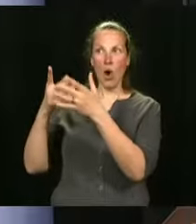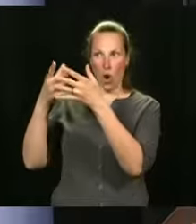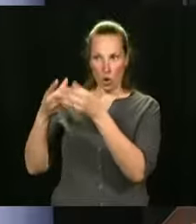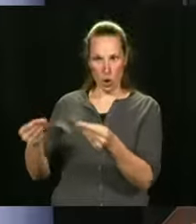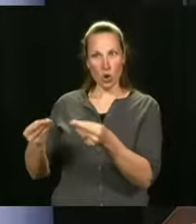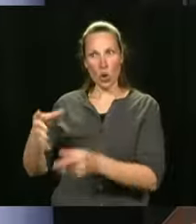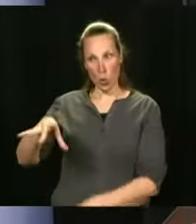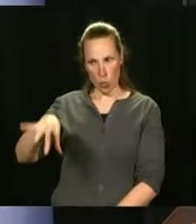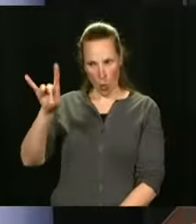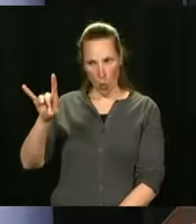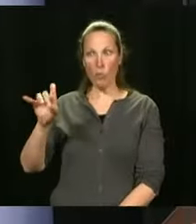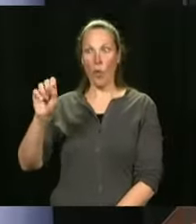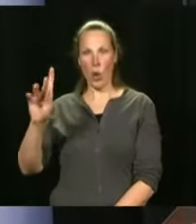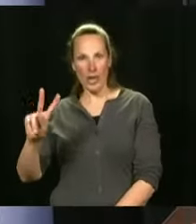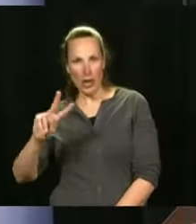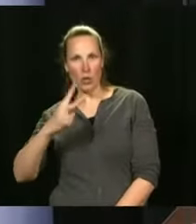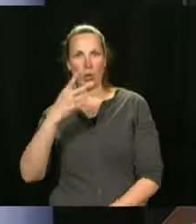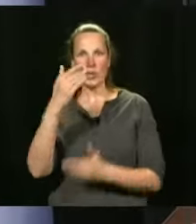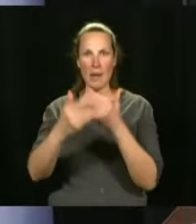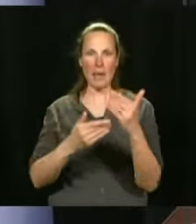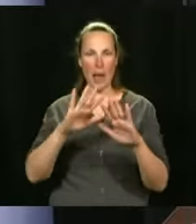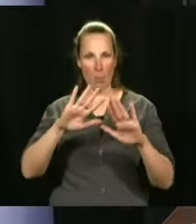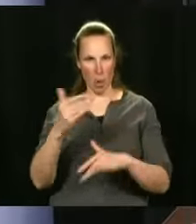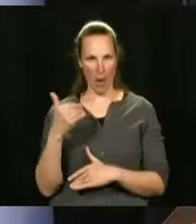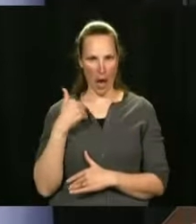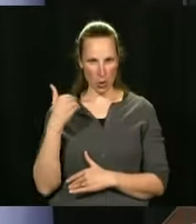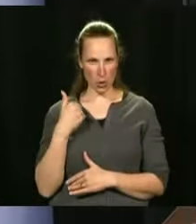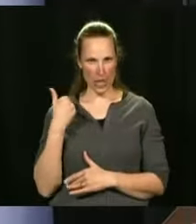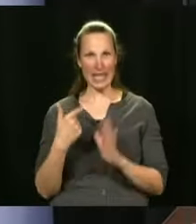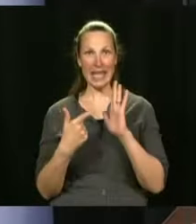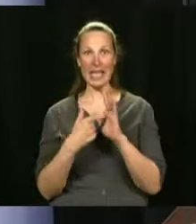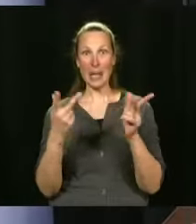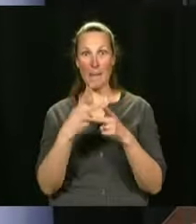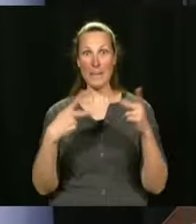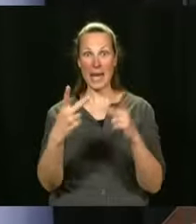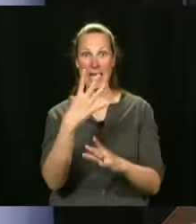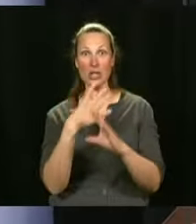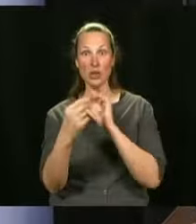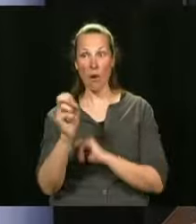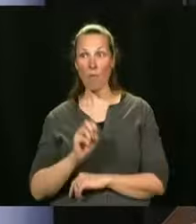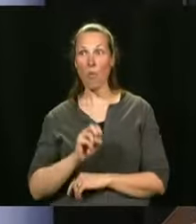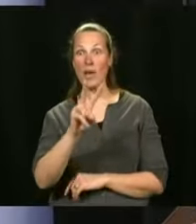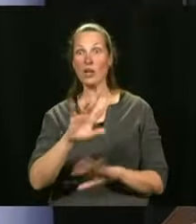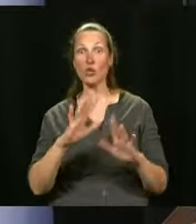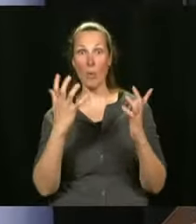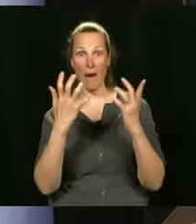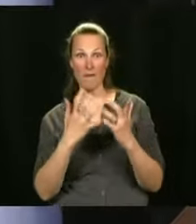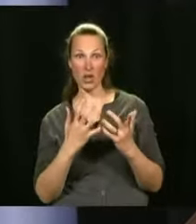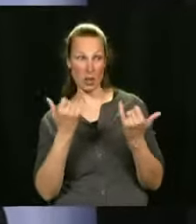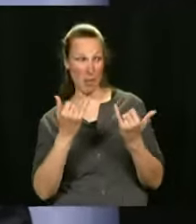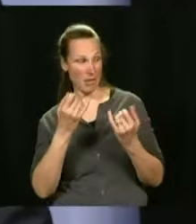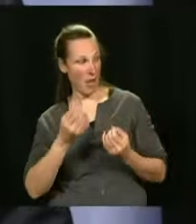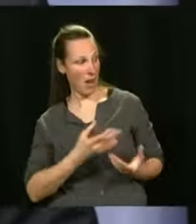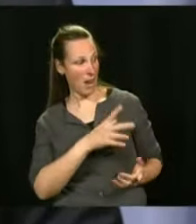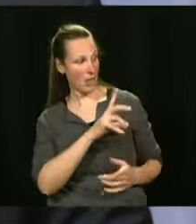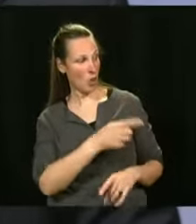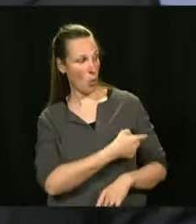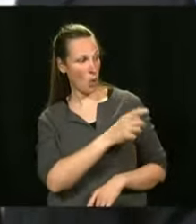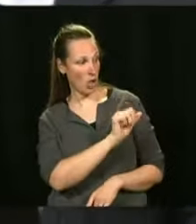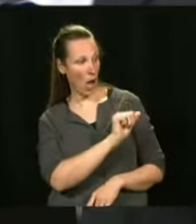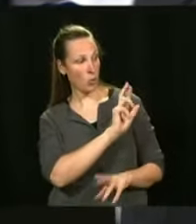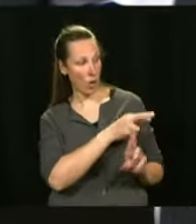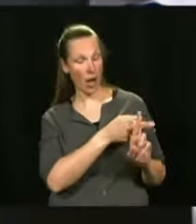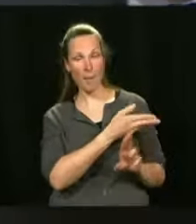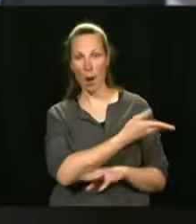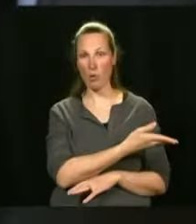can then see the use of this for travel abroad. So I will let Dr. Arruda add to this. We can't